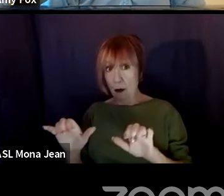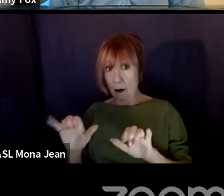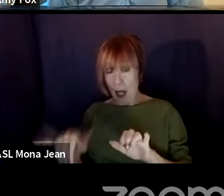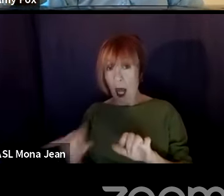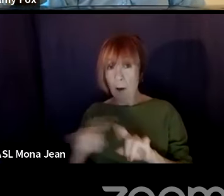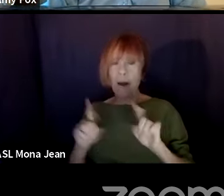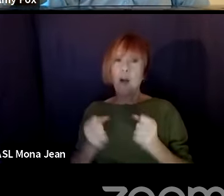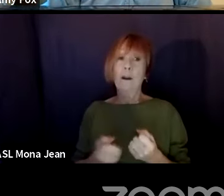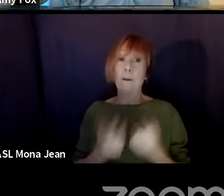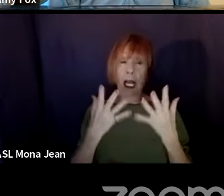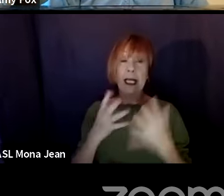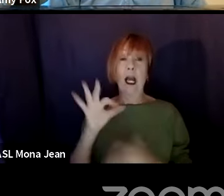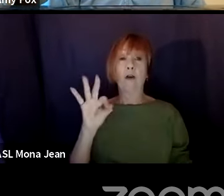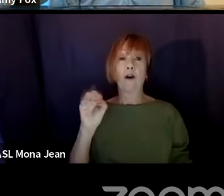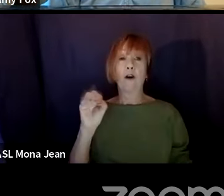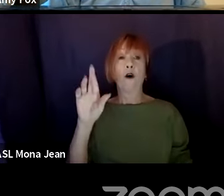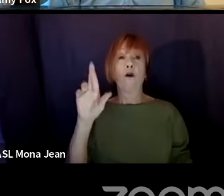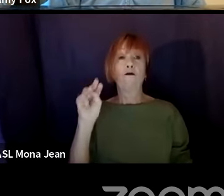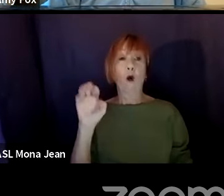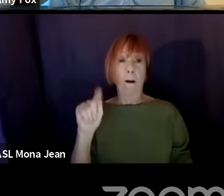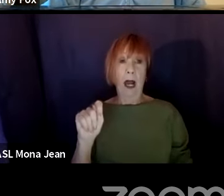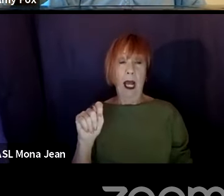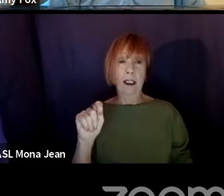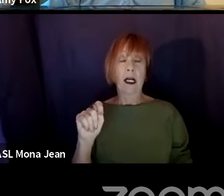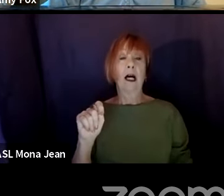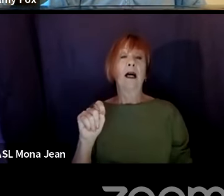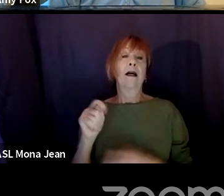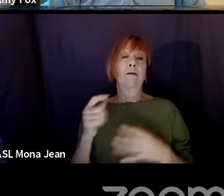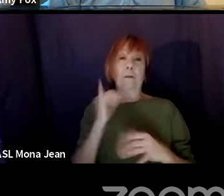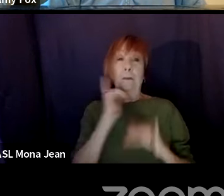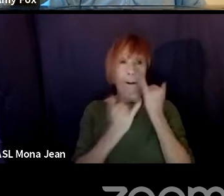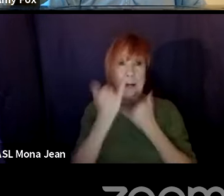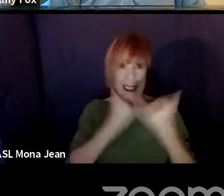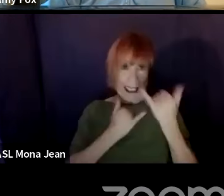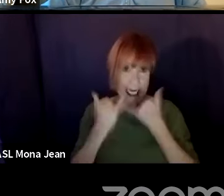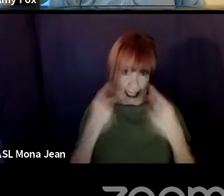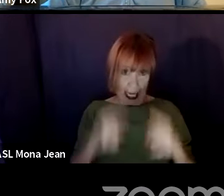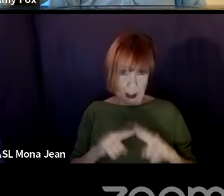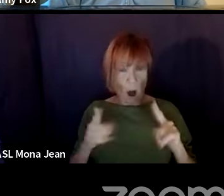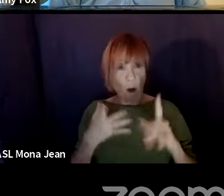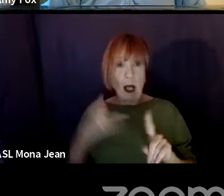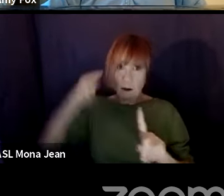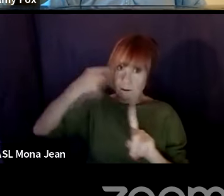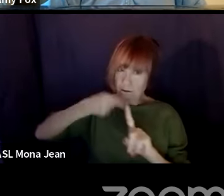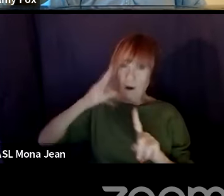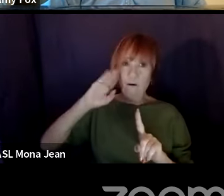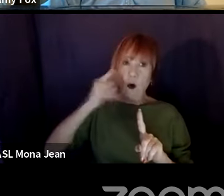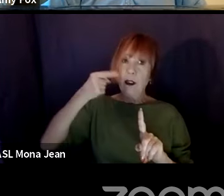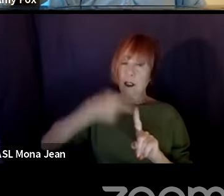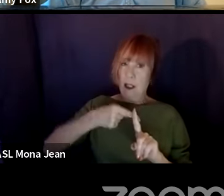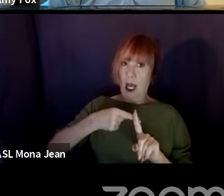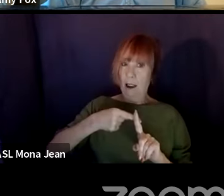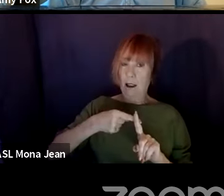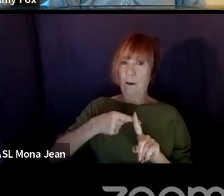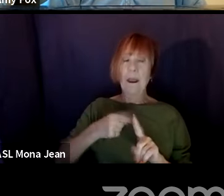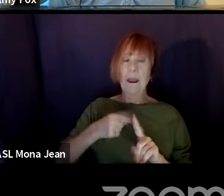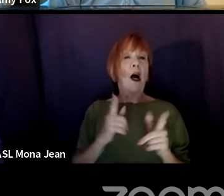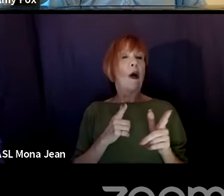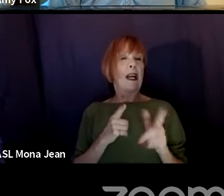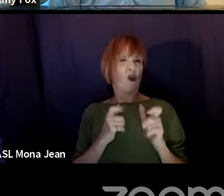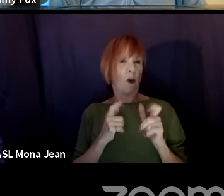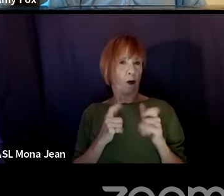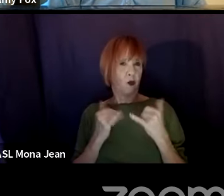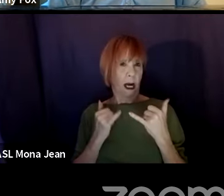formatting mistakes to be made. And that's what I would like this conversation to be about. But really quickly,